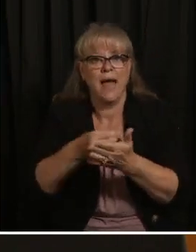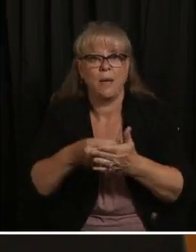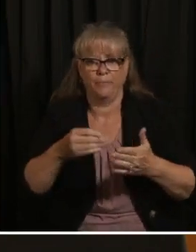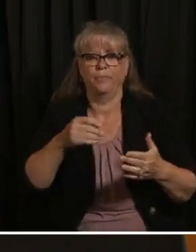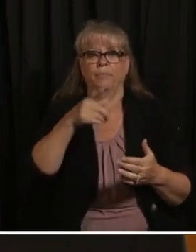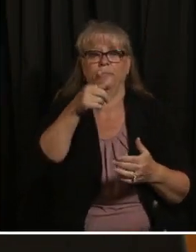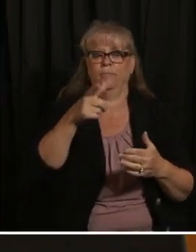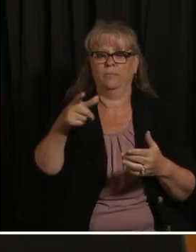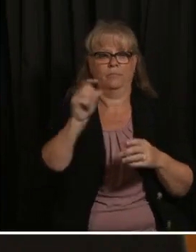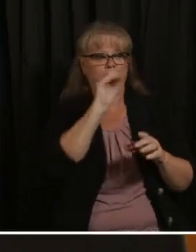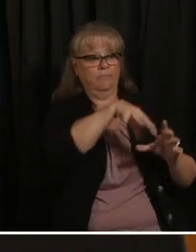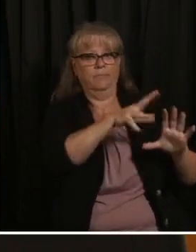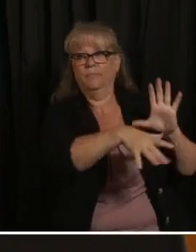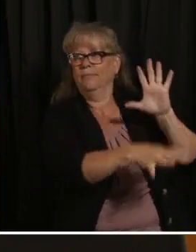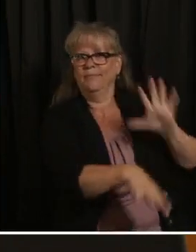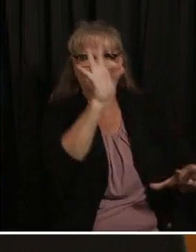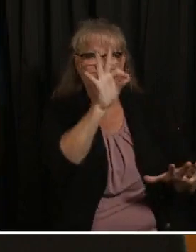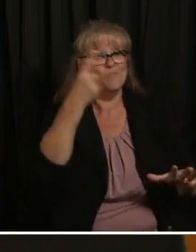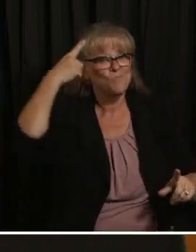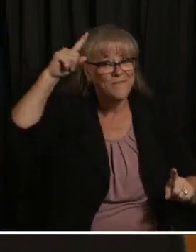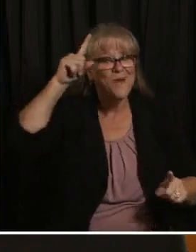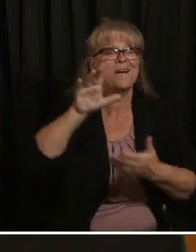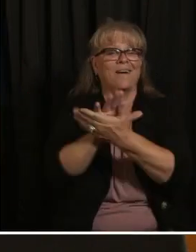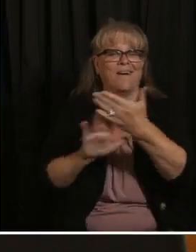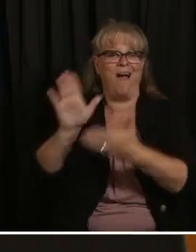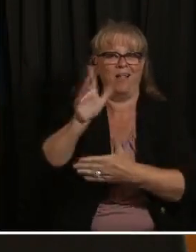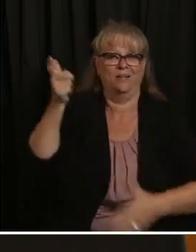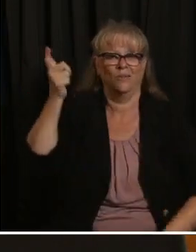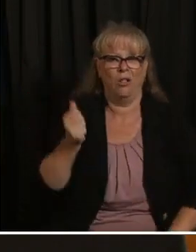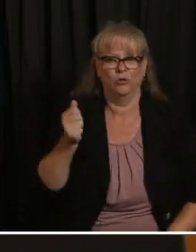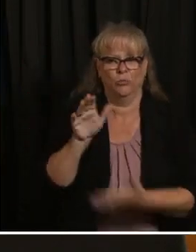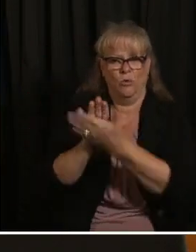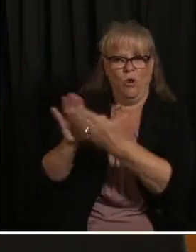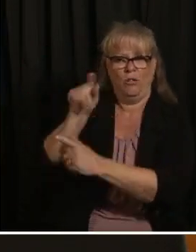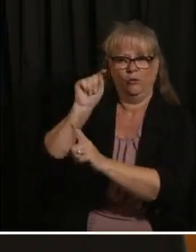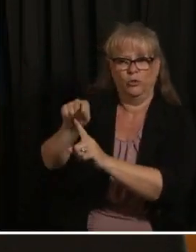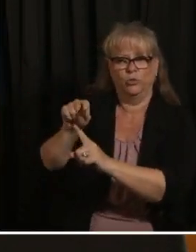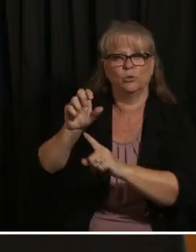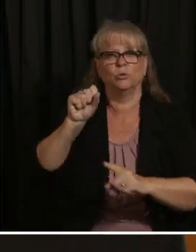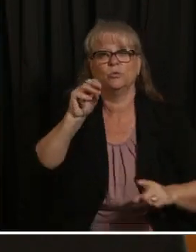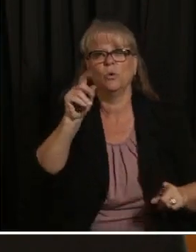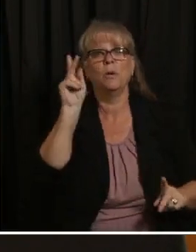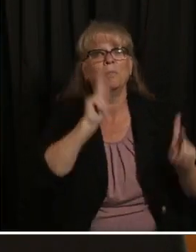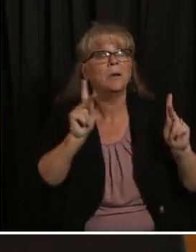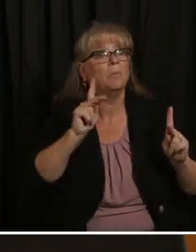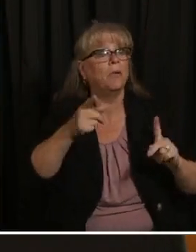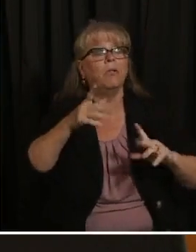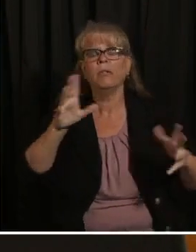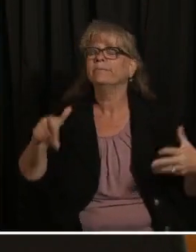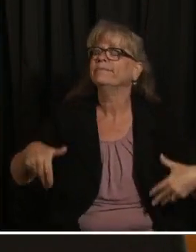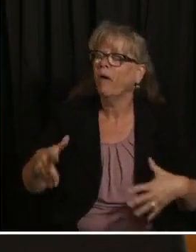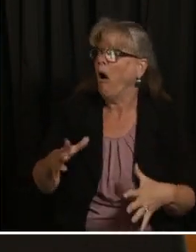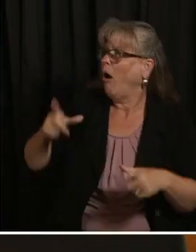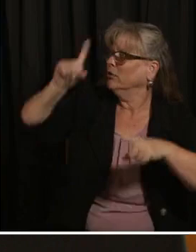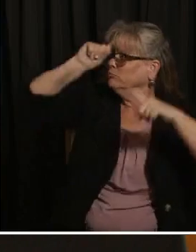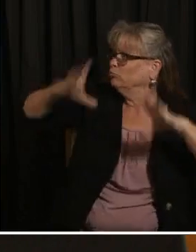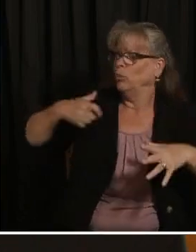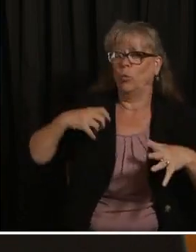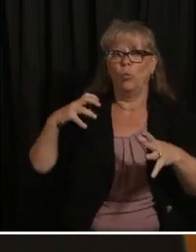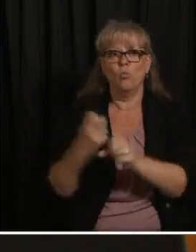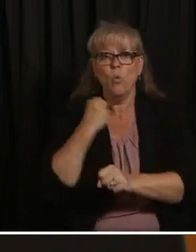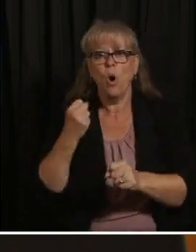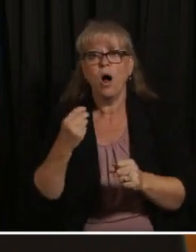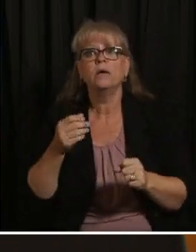had any idea that they might get a $50,000 scholarship simply by helping to end a pandemic doing good